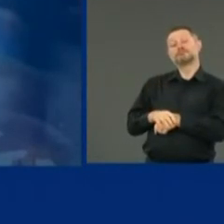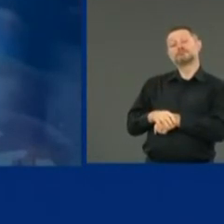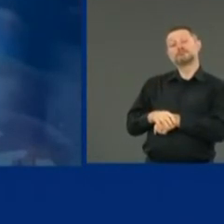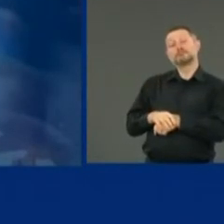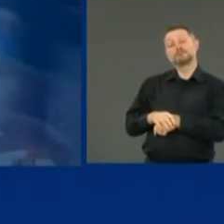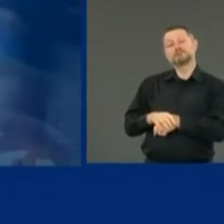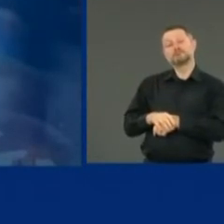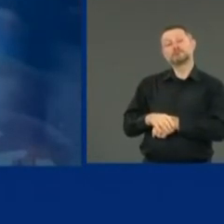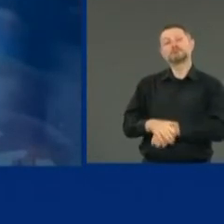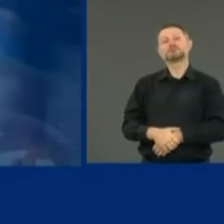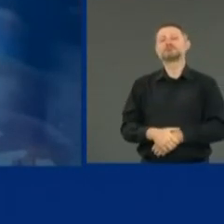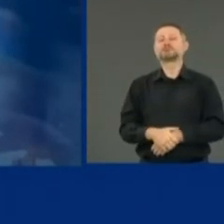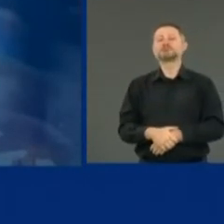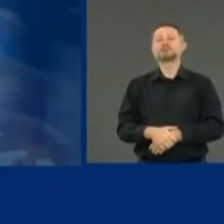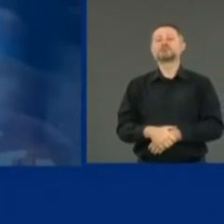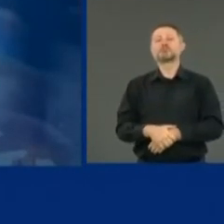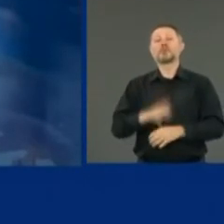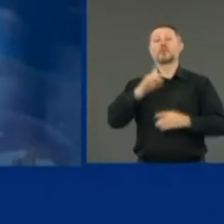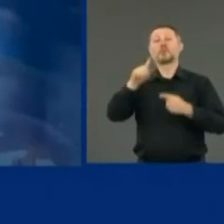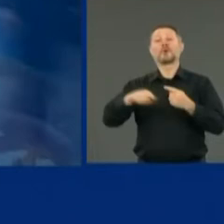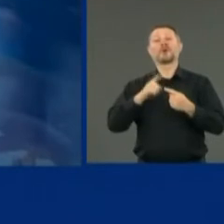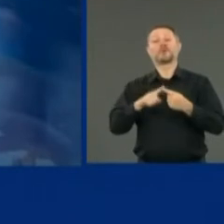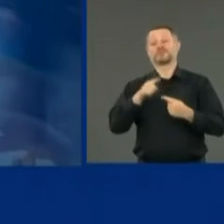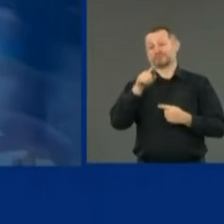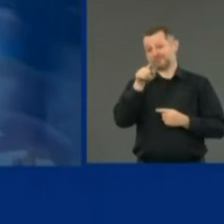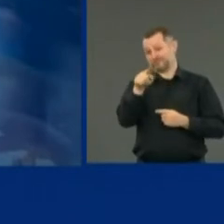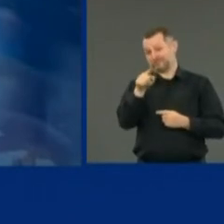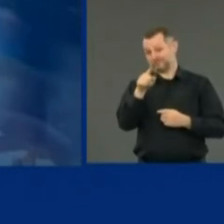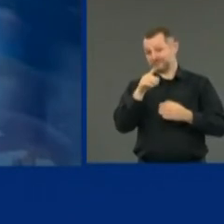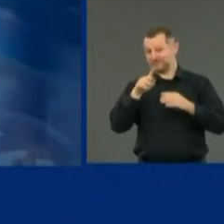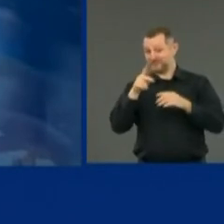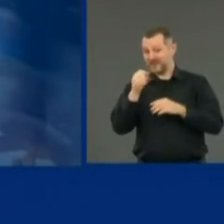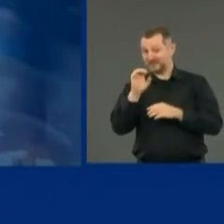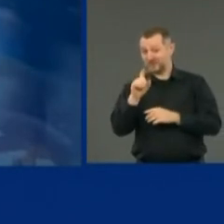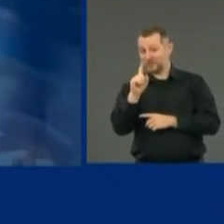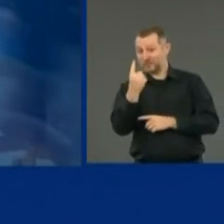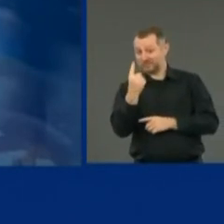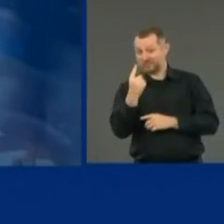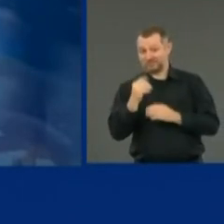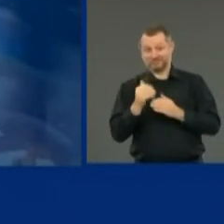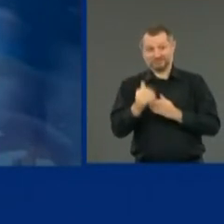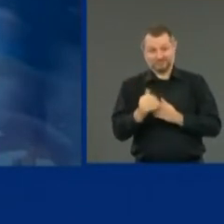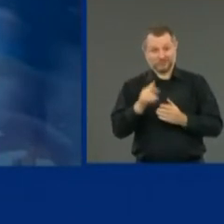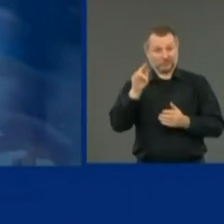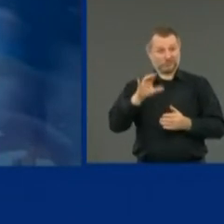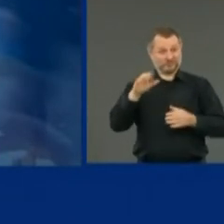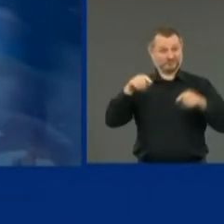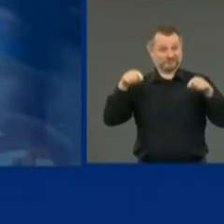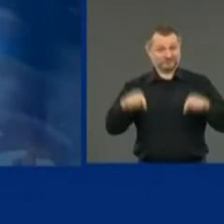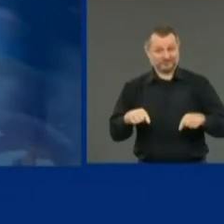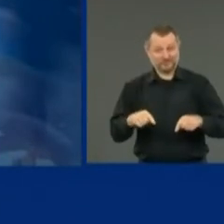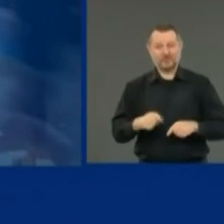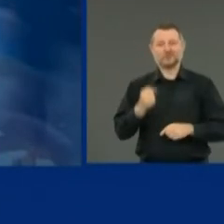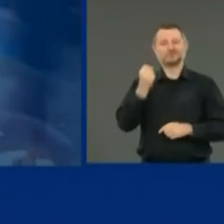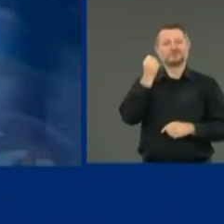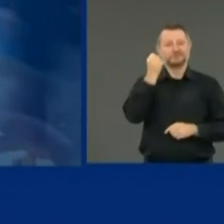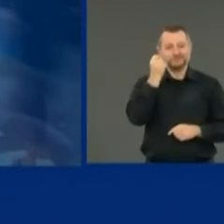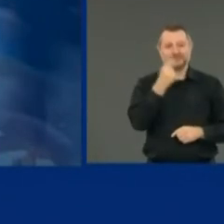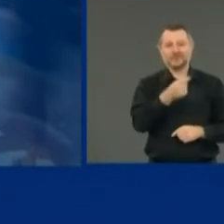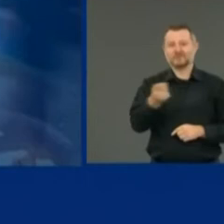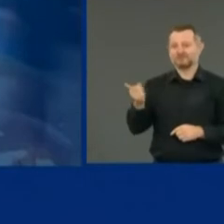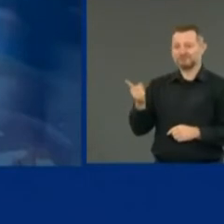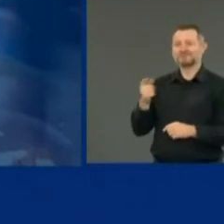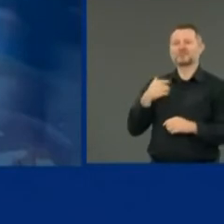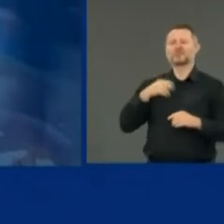When we begin Phase 1 in New York City, remembering New York City had the highest number of